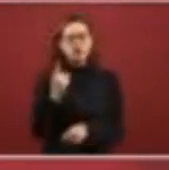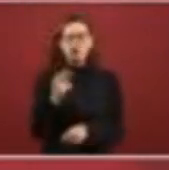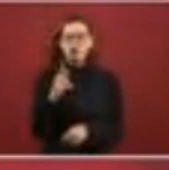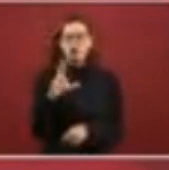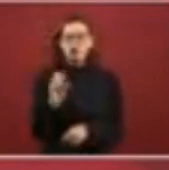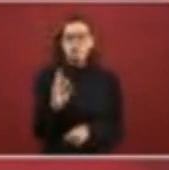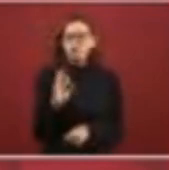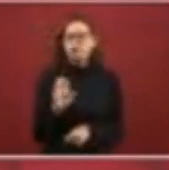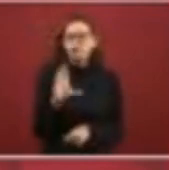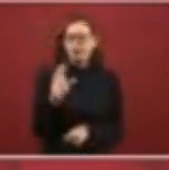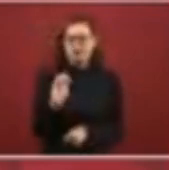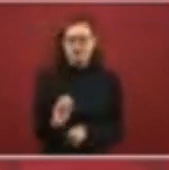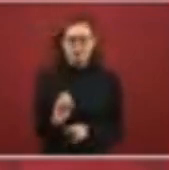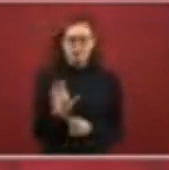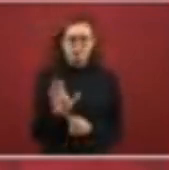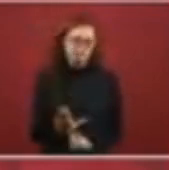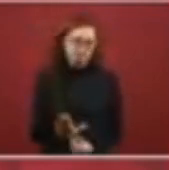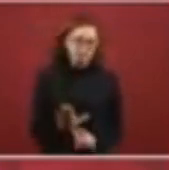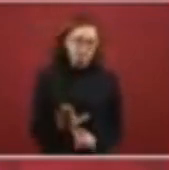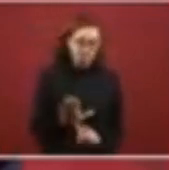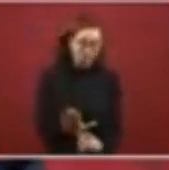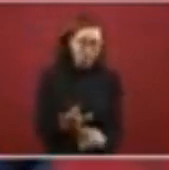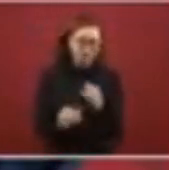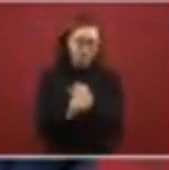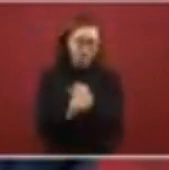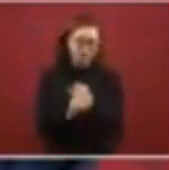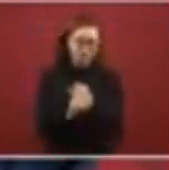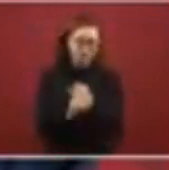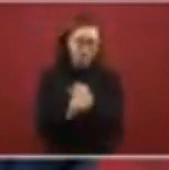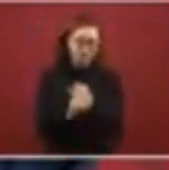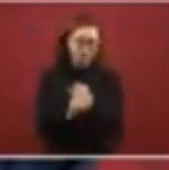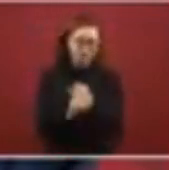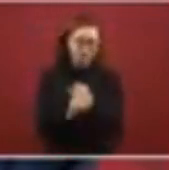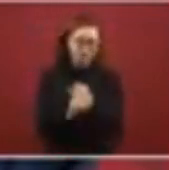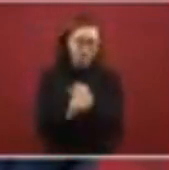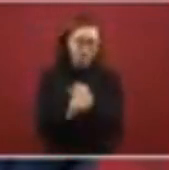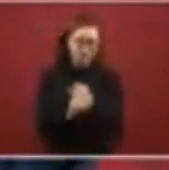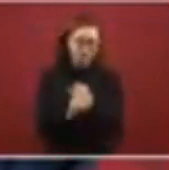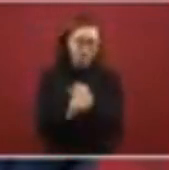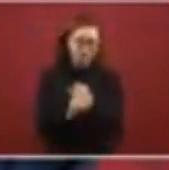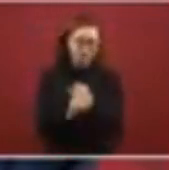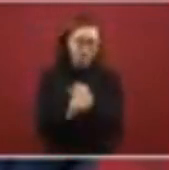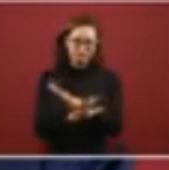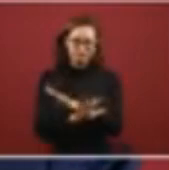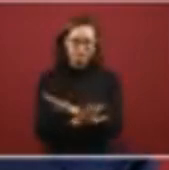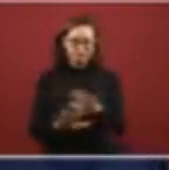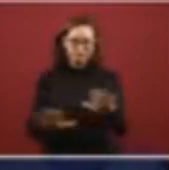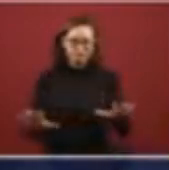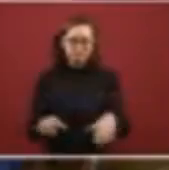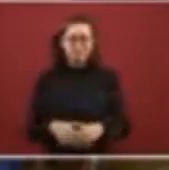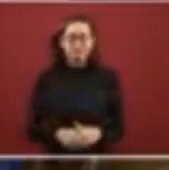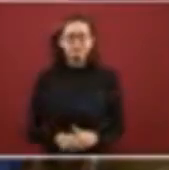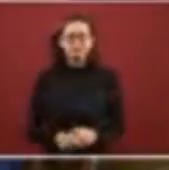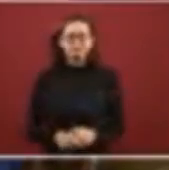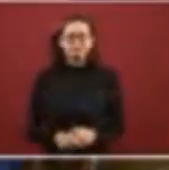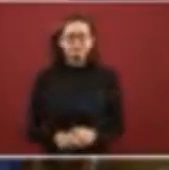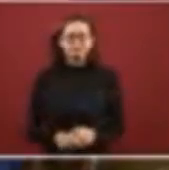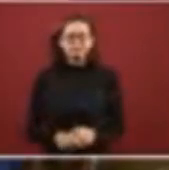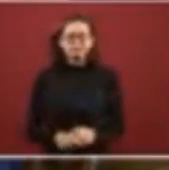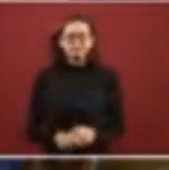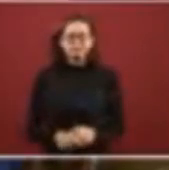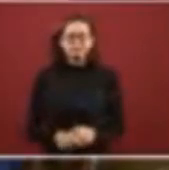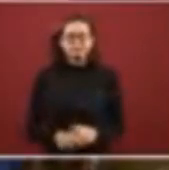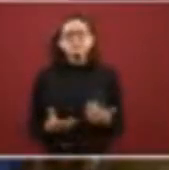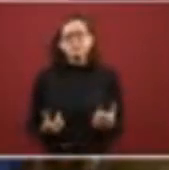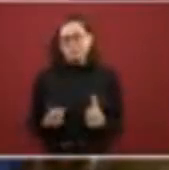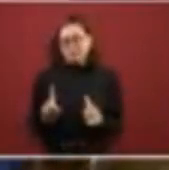us he's the procurer the federal procurer of the consumer